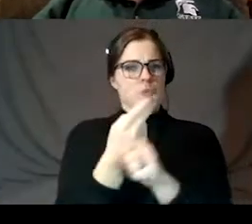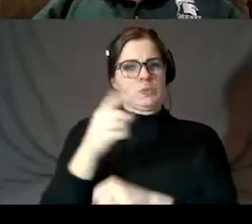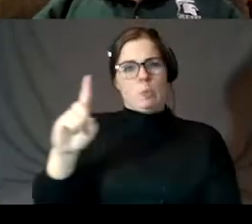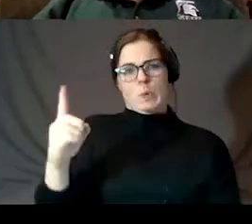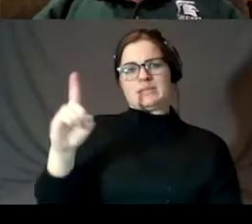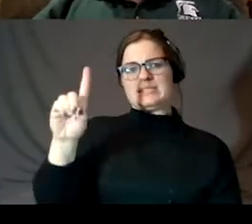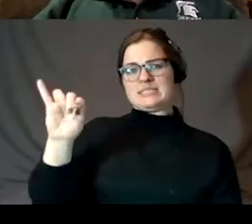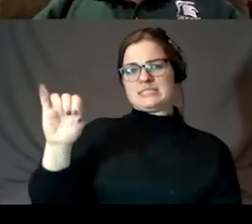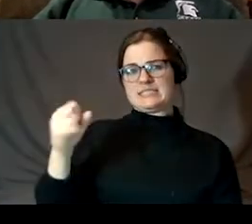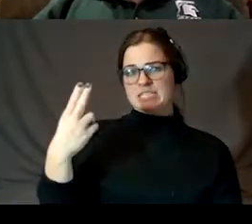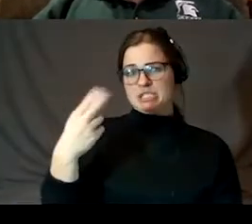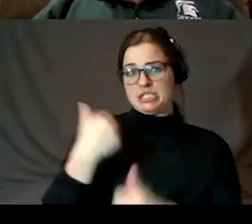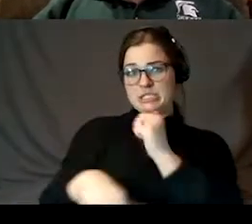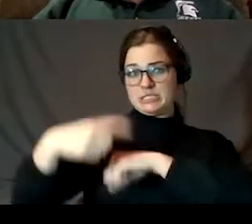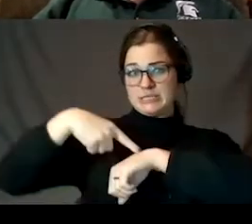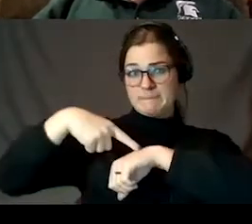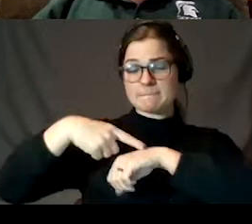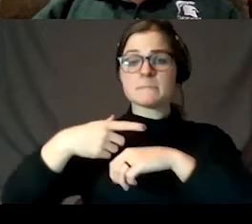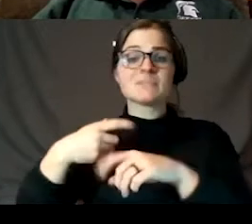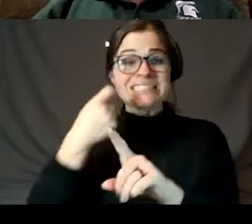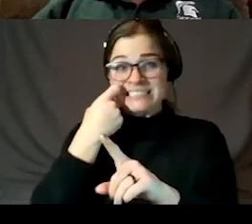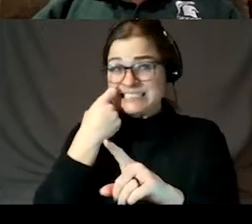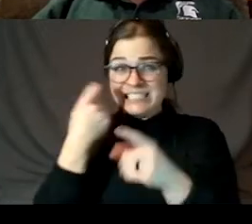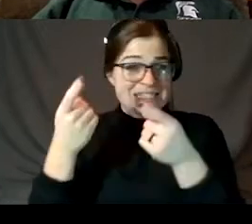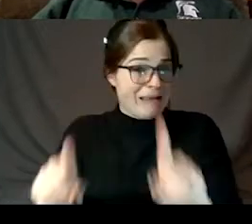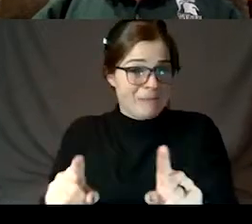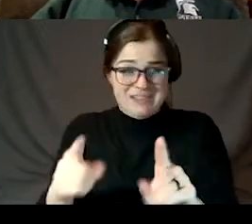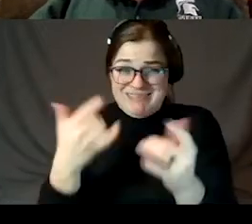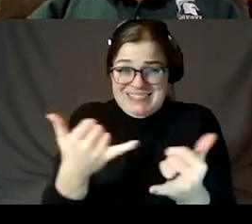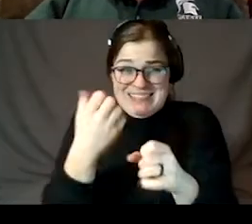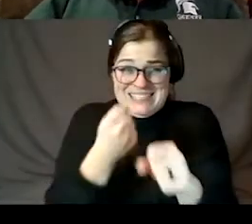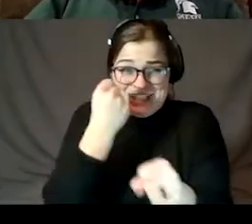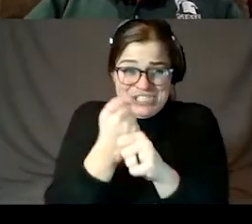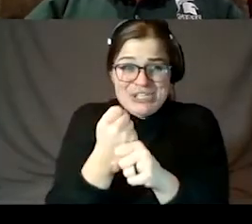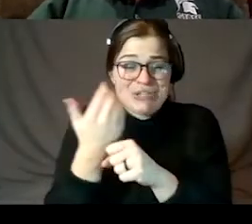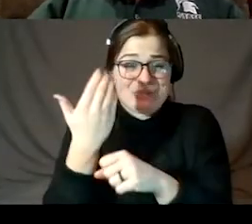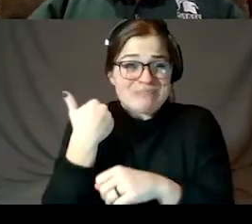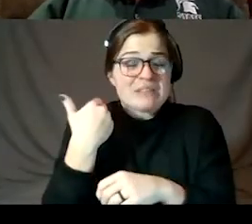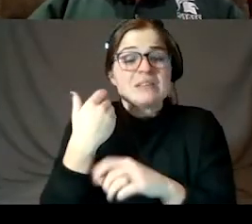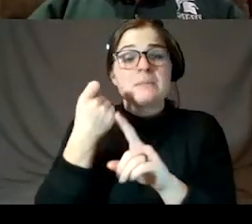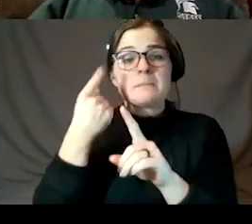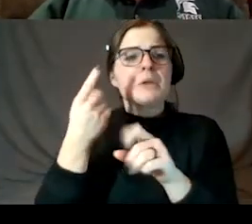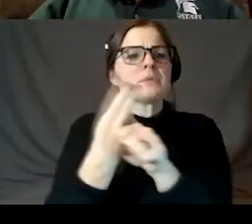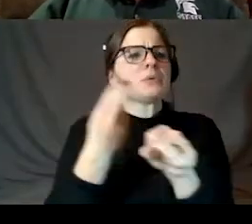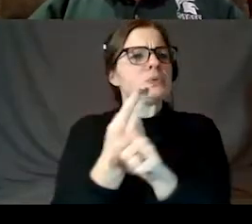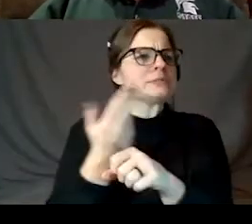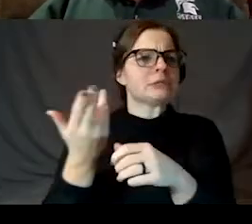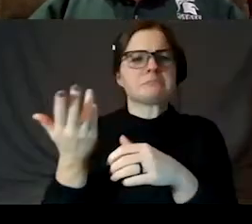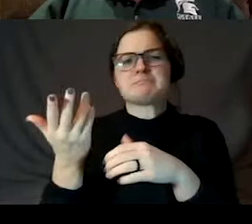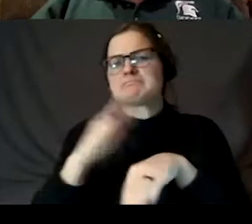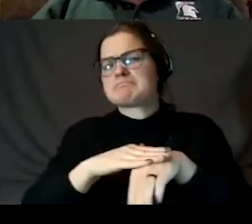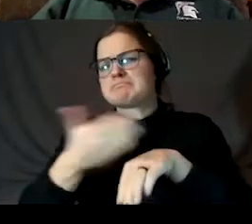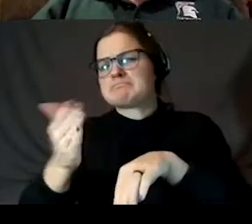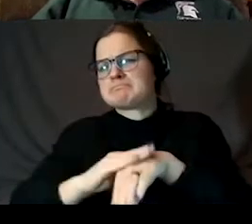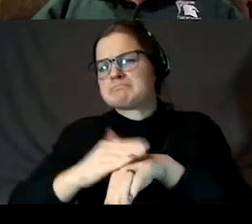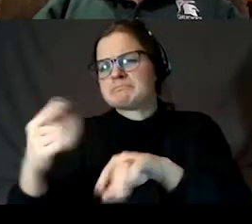that this just came on in operation. was just finished earlier this year, but they've been using it on and off for the last two